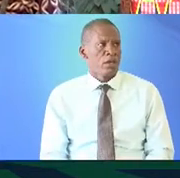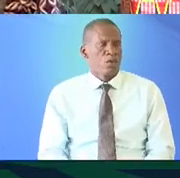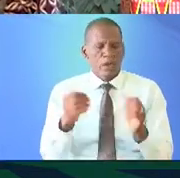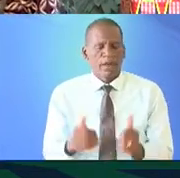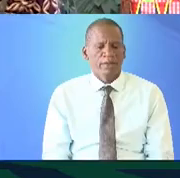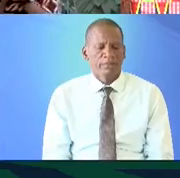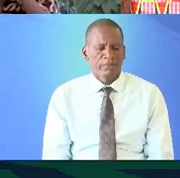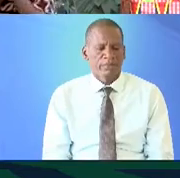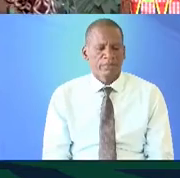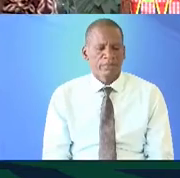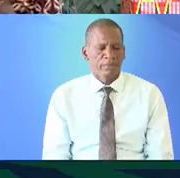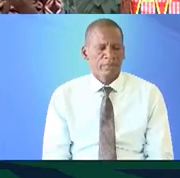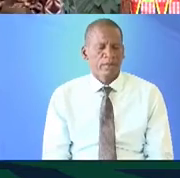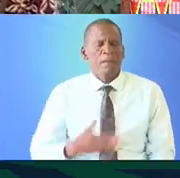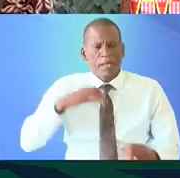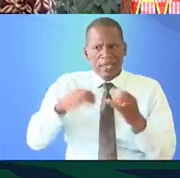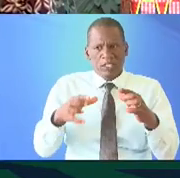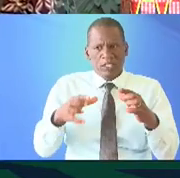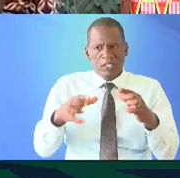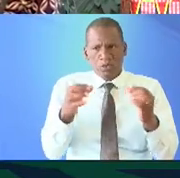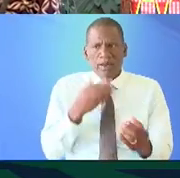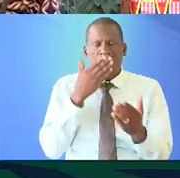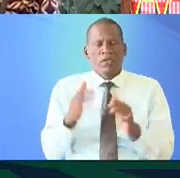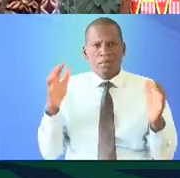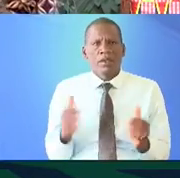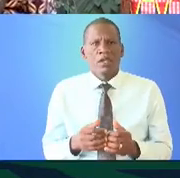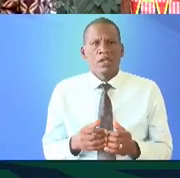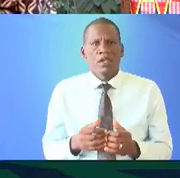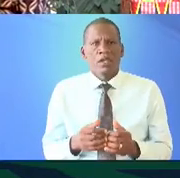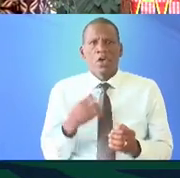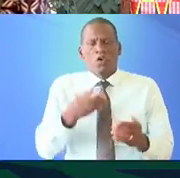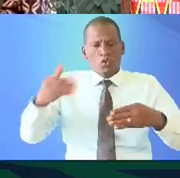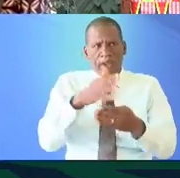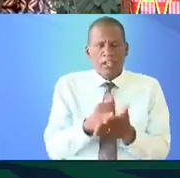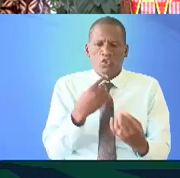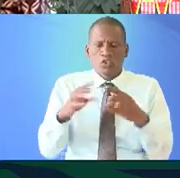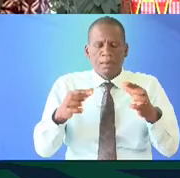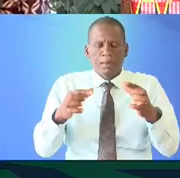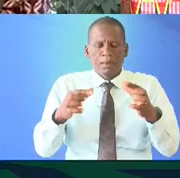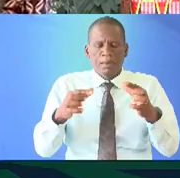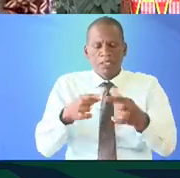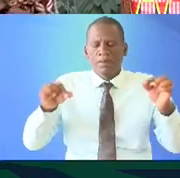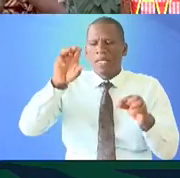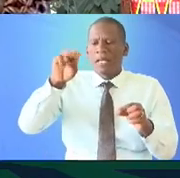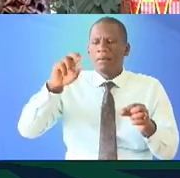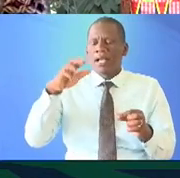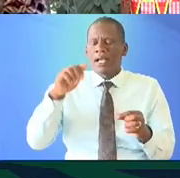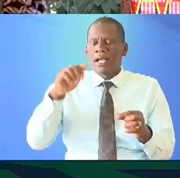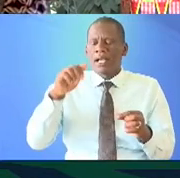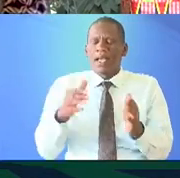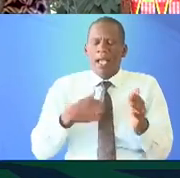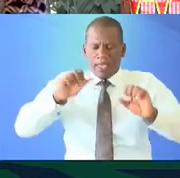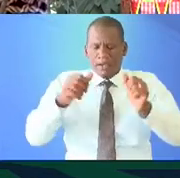thank you very much just to add to that a little bit you mentioned the Japanese manga and I